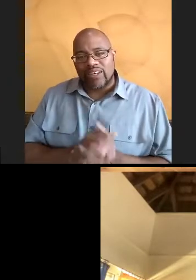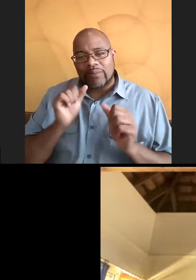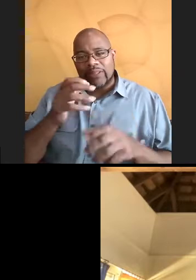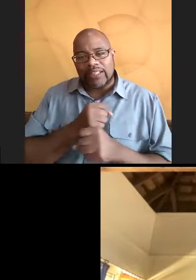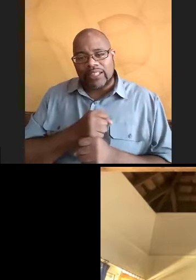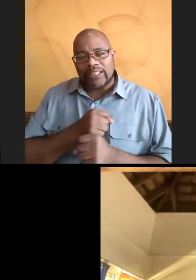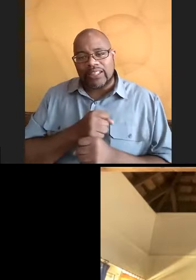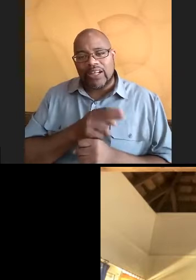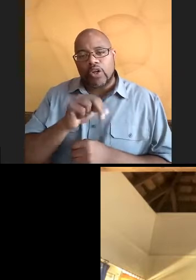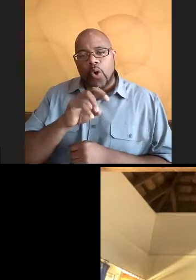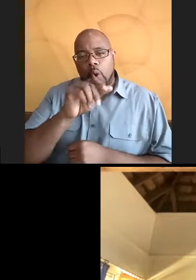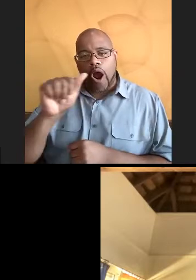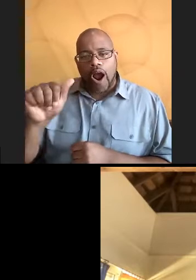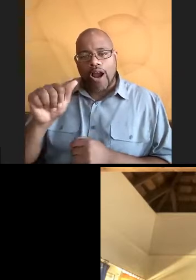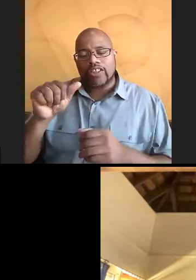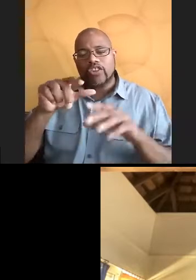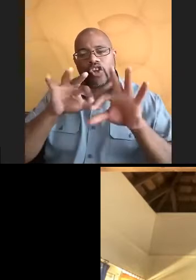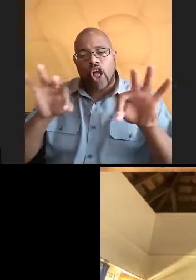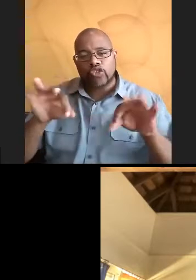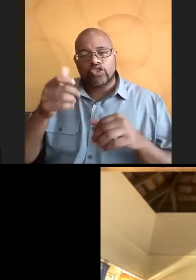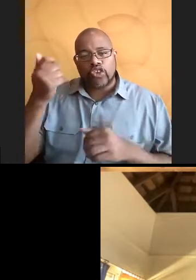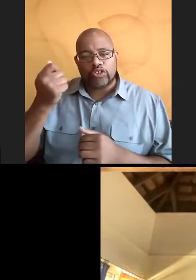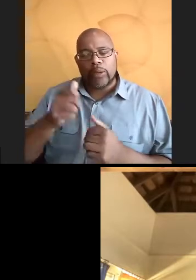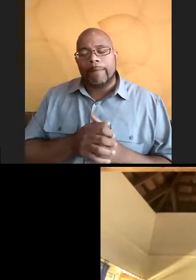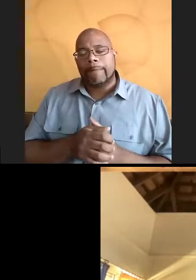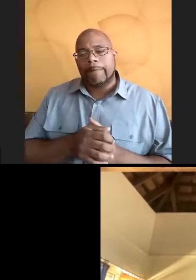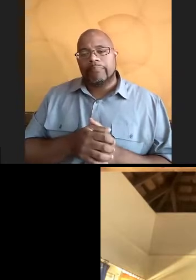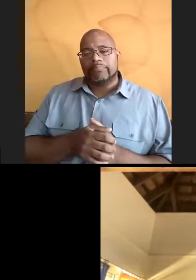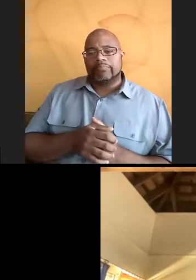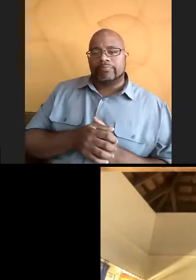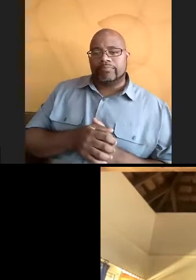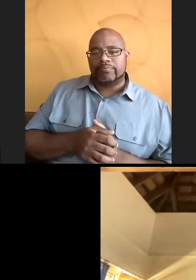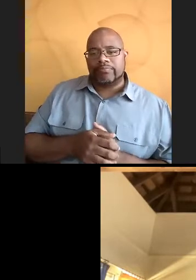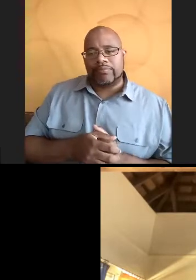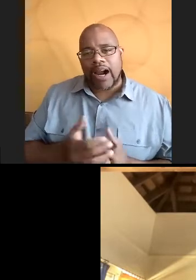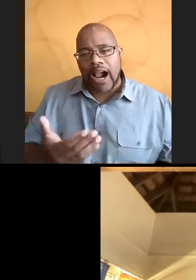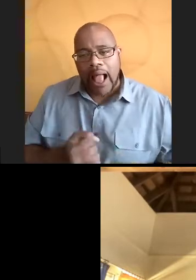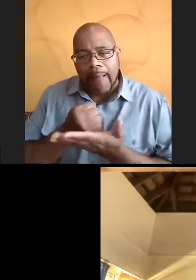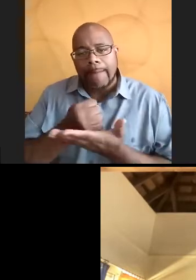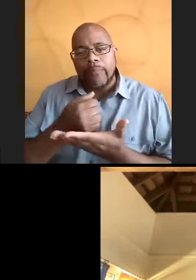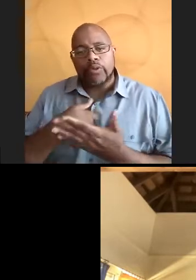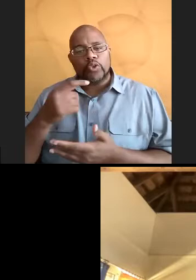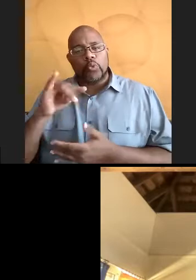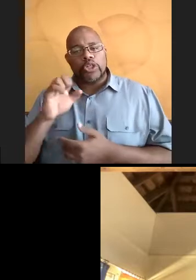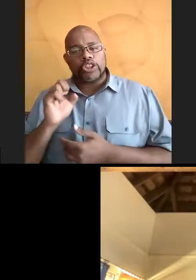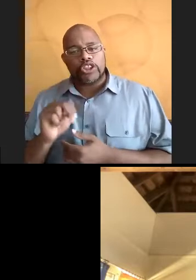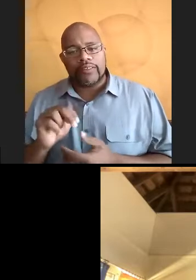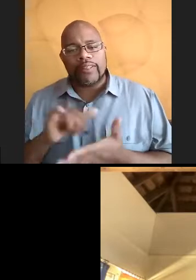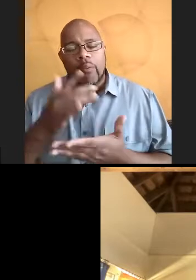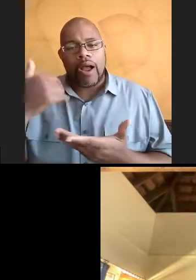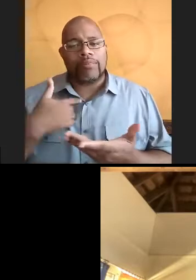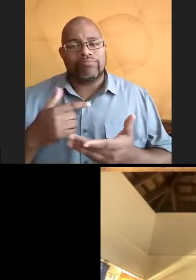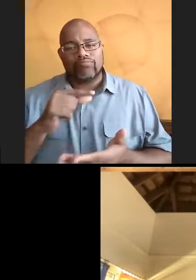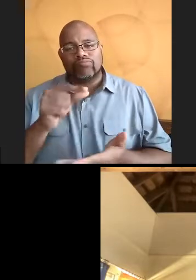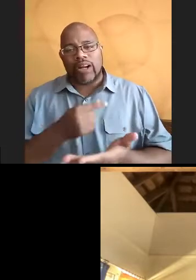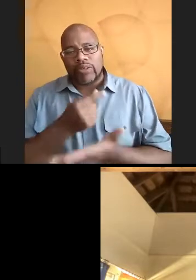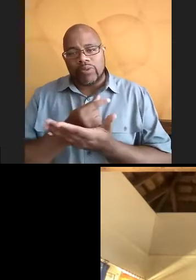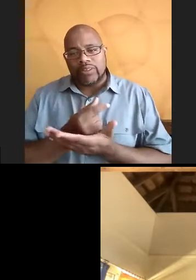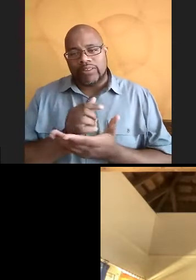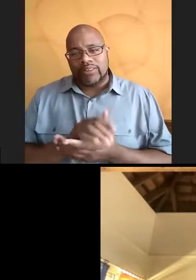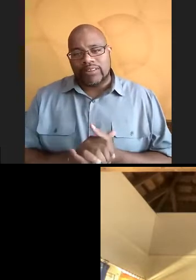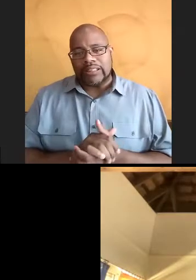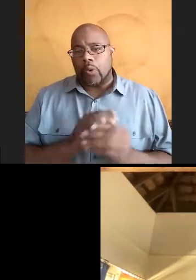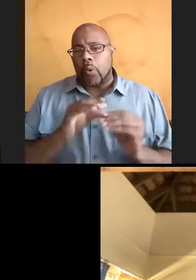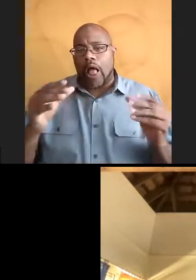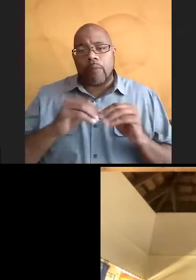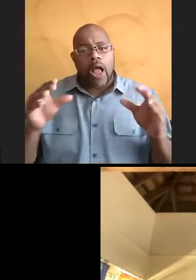NOAA scholarship, which really helped with my tuition. And that's a reason, one of the reasons I didn't graduate with a whole bunch of debt.